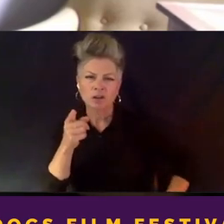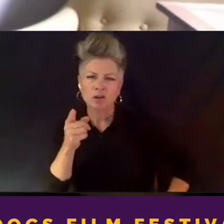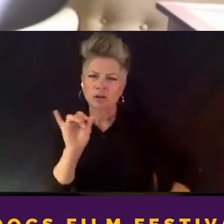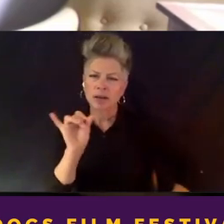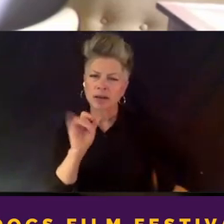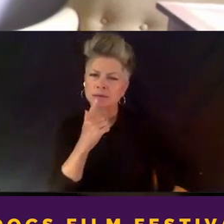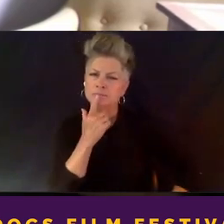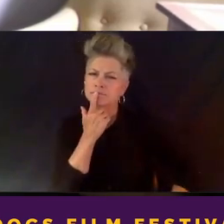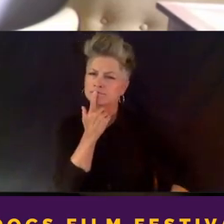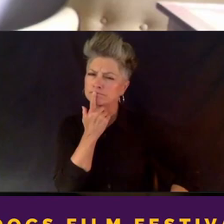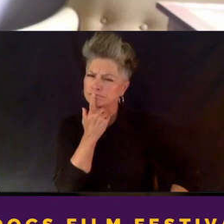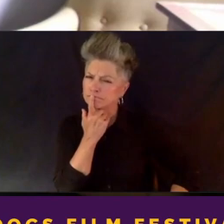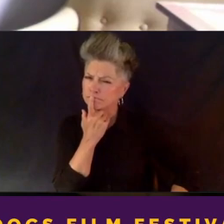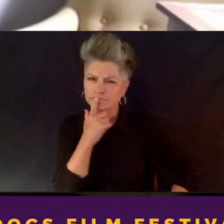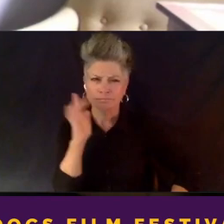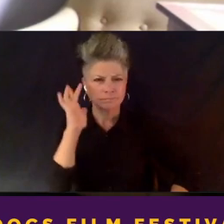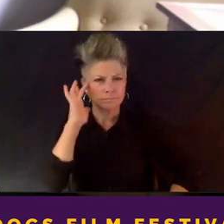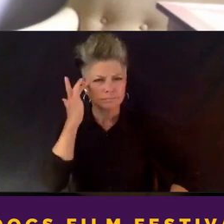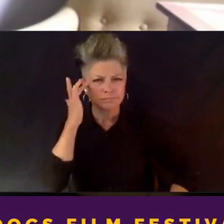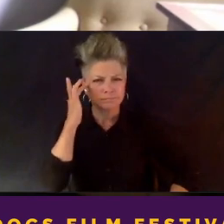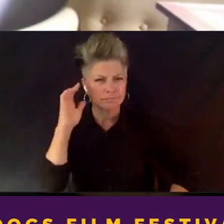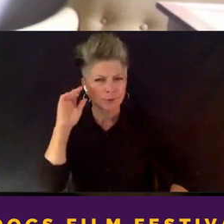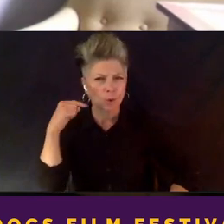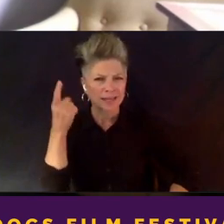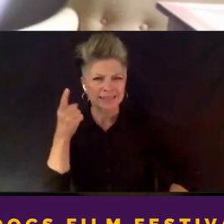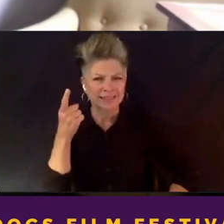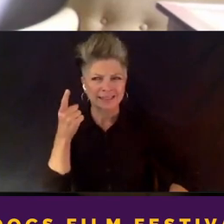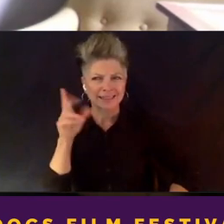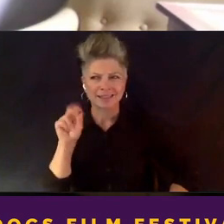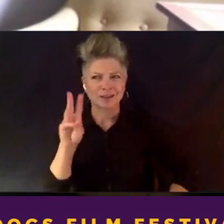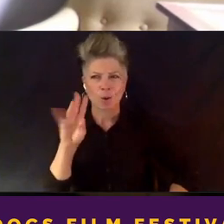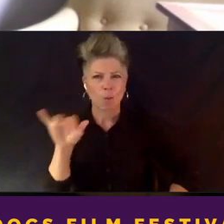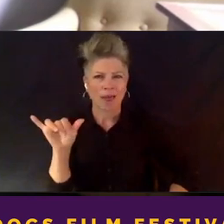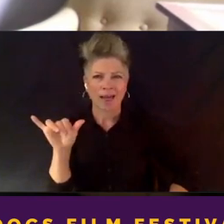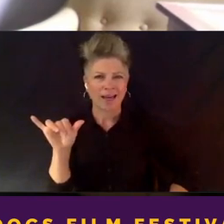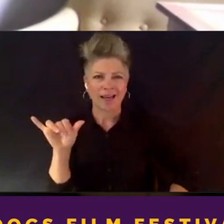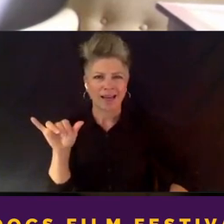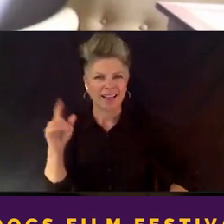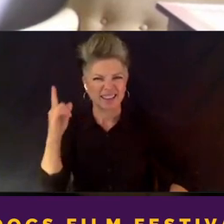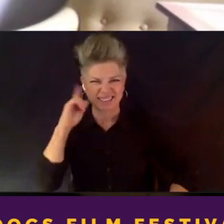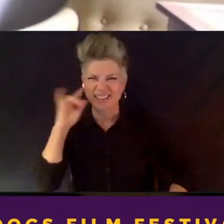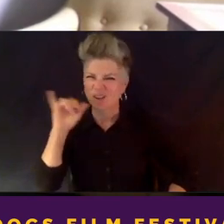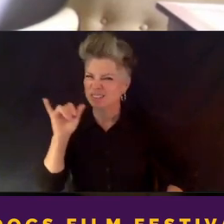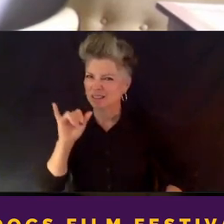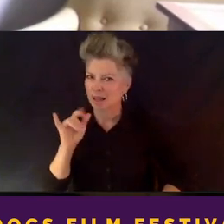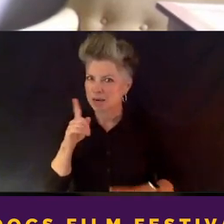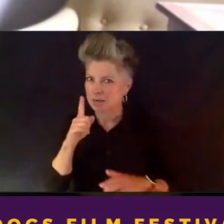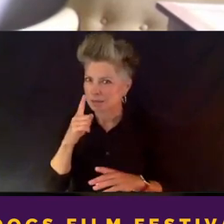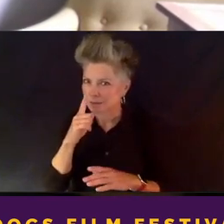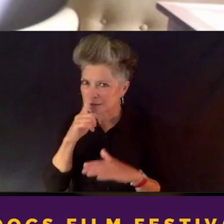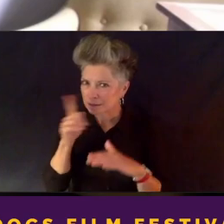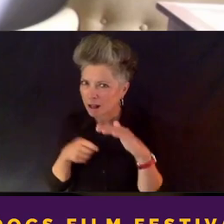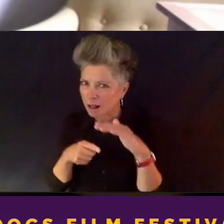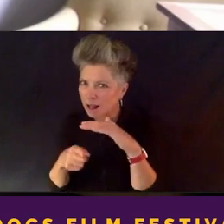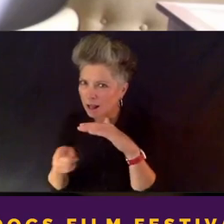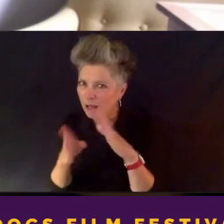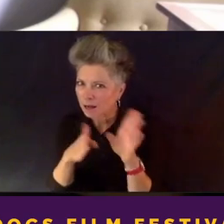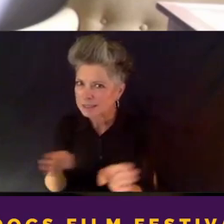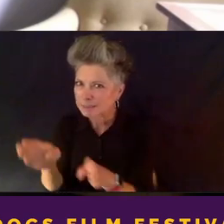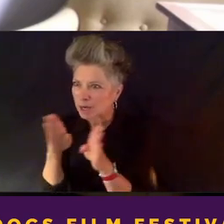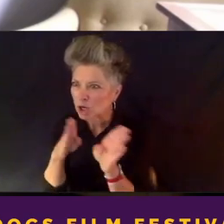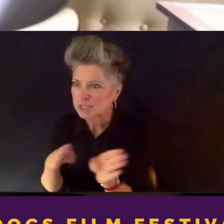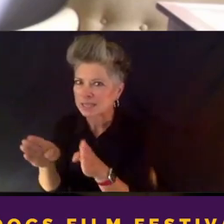too crazy to be real, it might even, it sounds like a conspiracy theory, pull on that thread. Um,